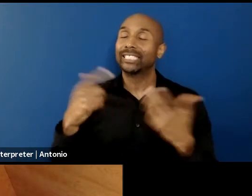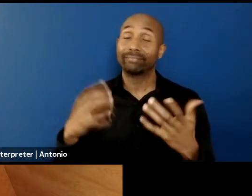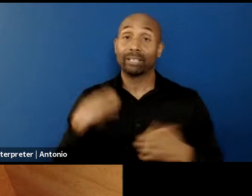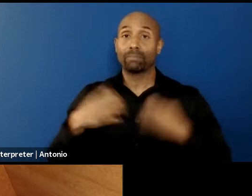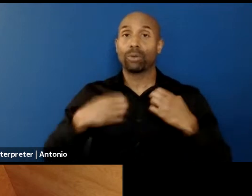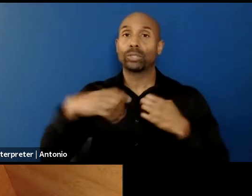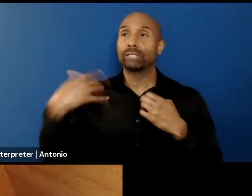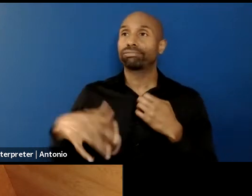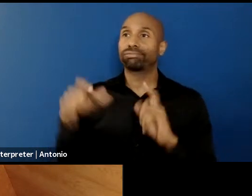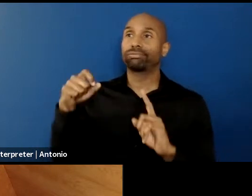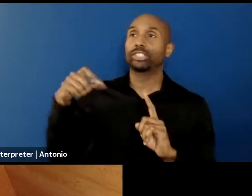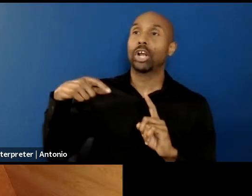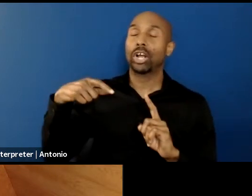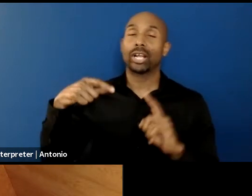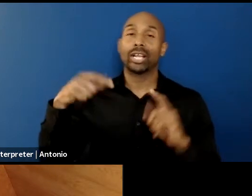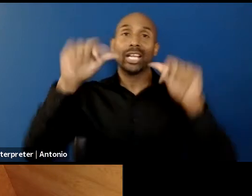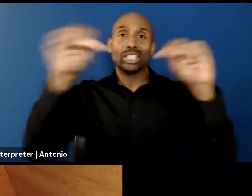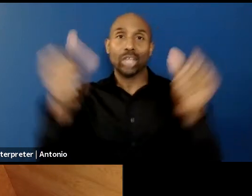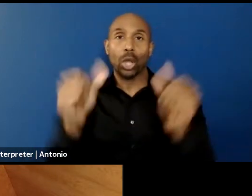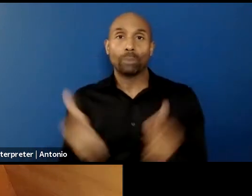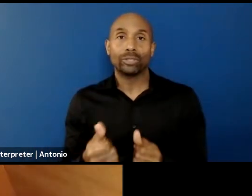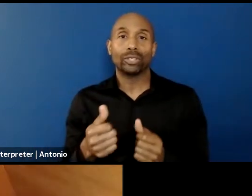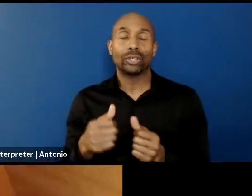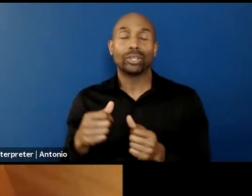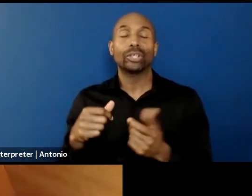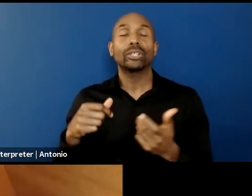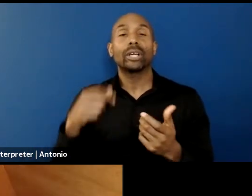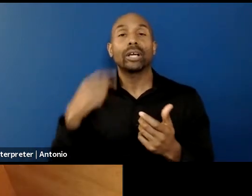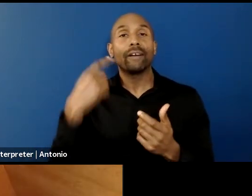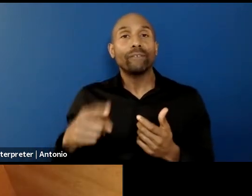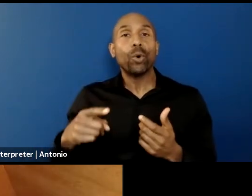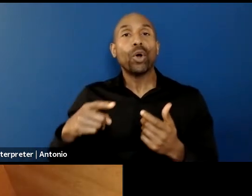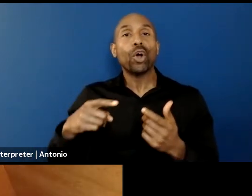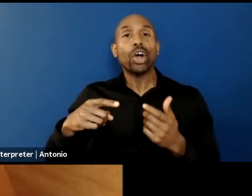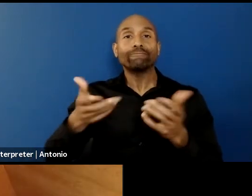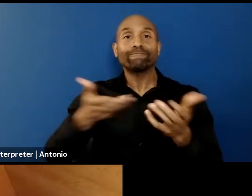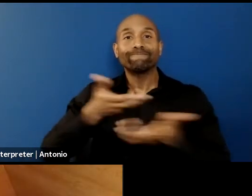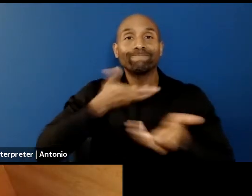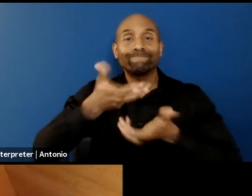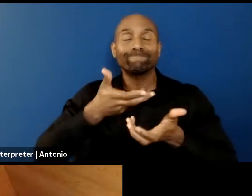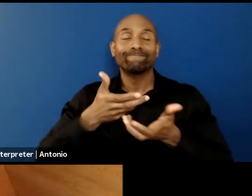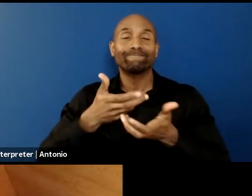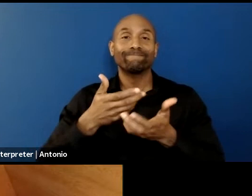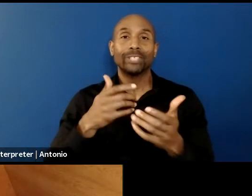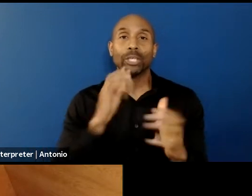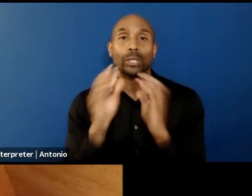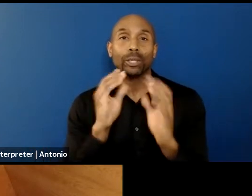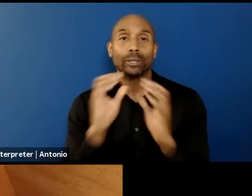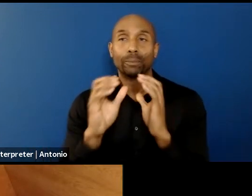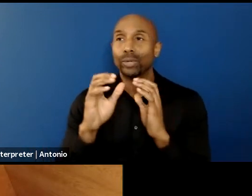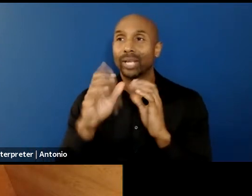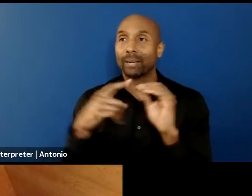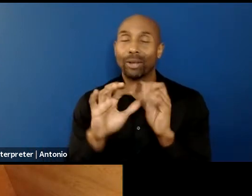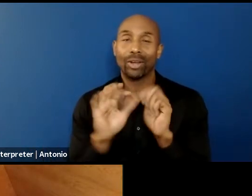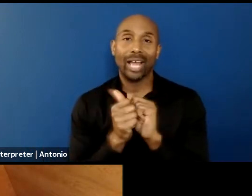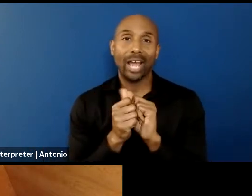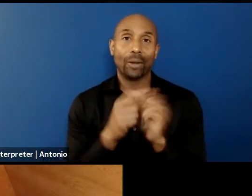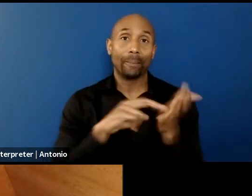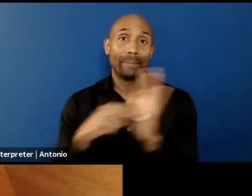explore how meaning changes with context. Another work that is exemplary and unforgettable